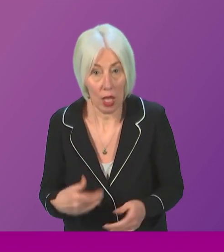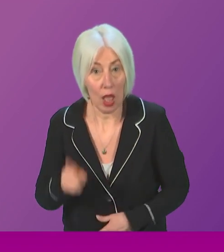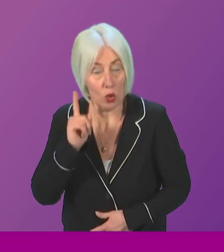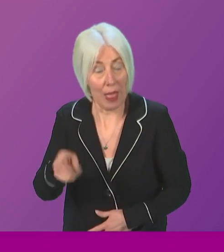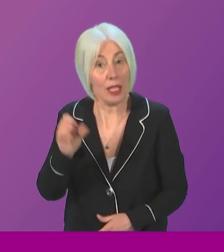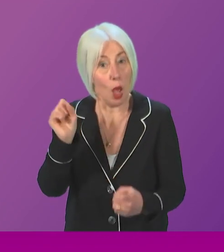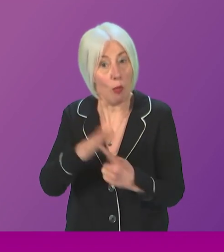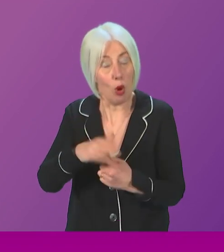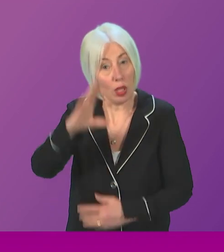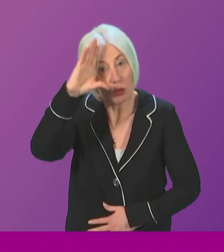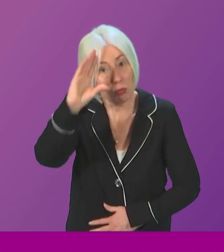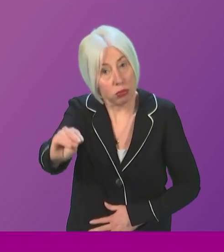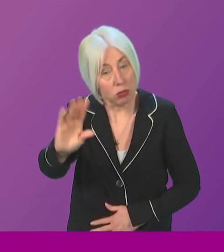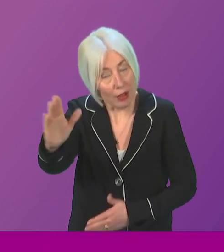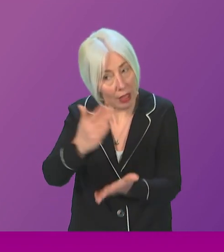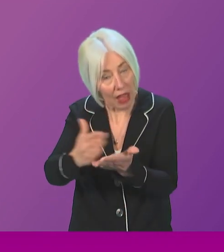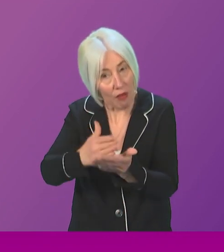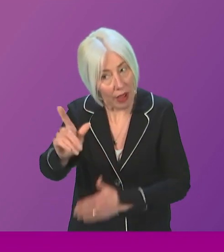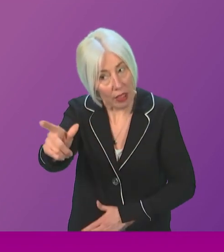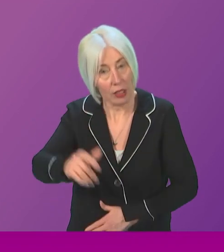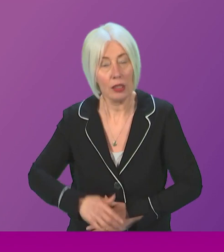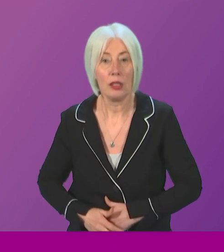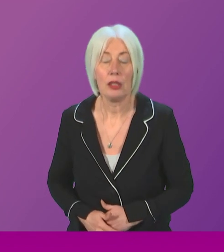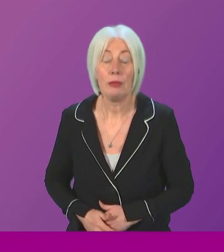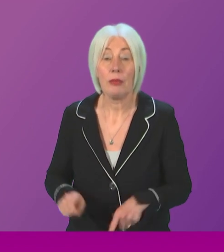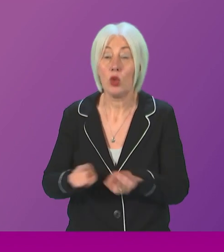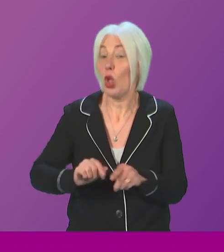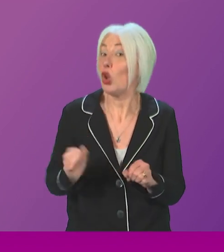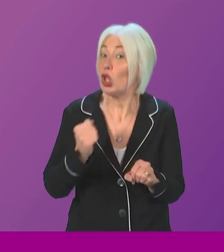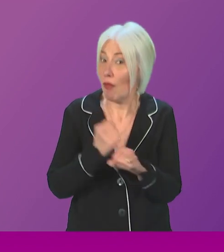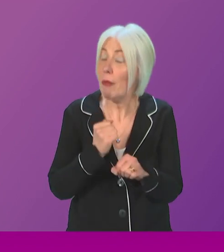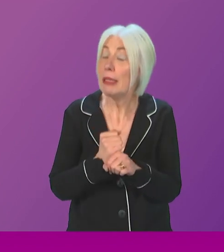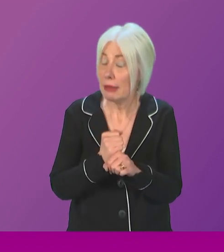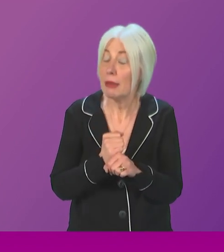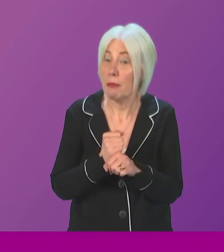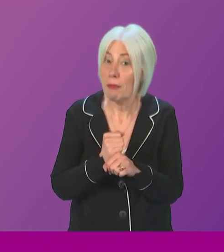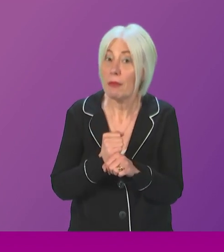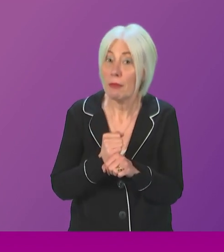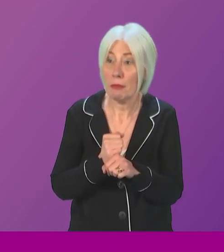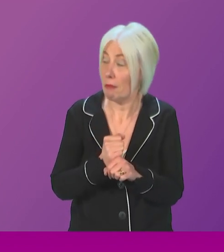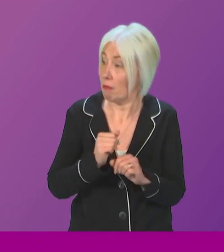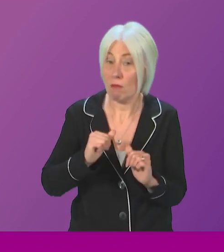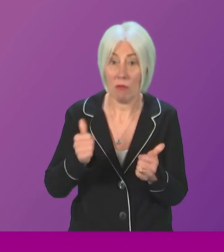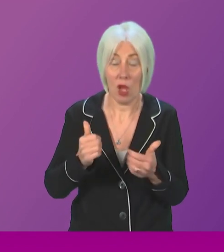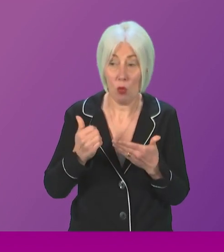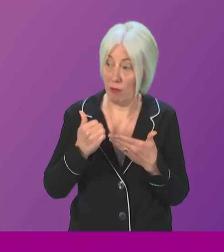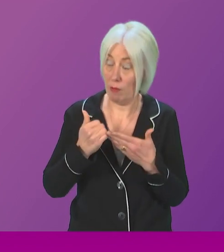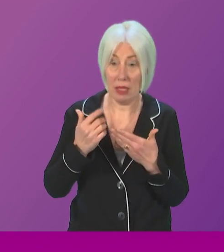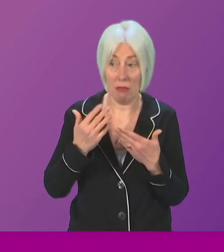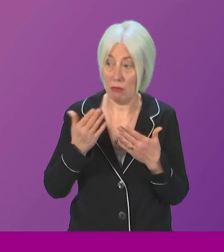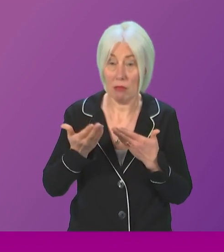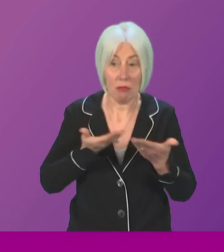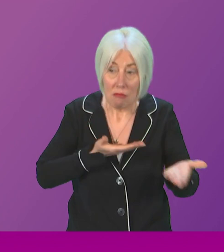important point of clarification. And, of course, the Scottish Government has been, uh, is helpful. We've helped to facilitate